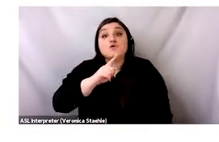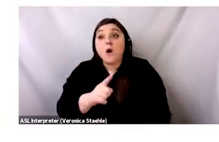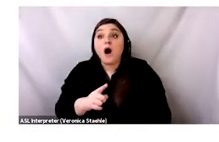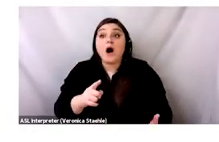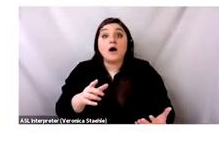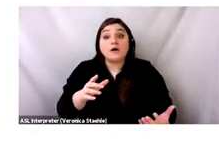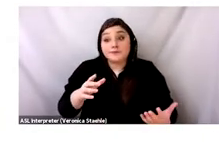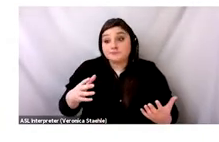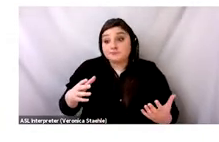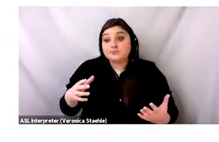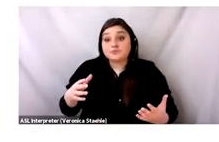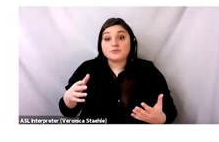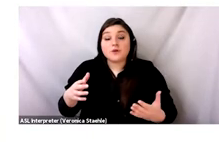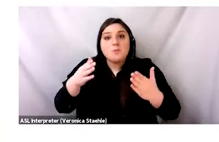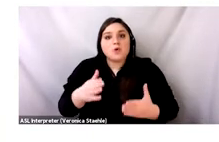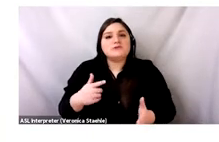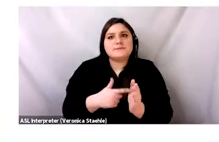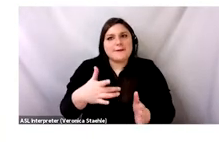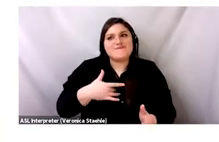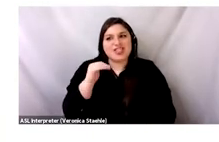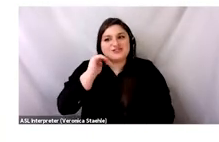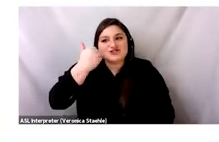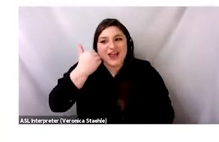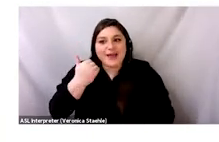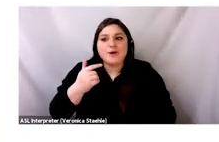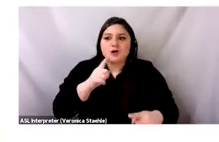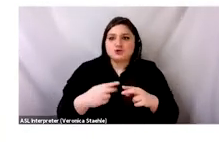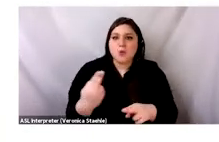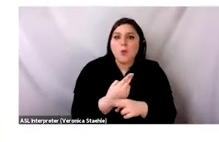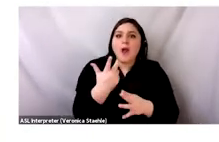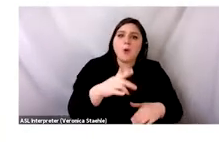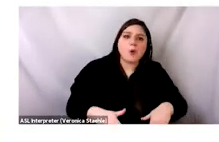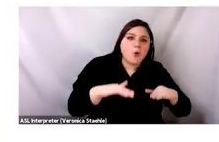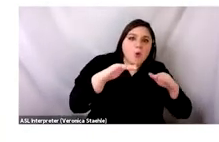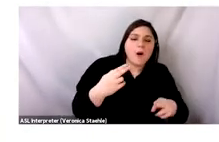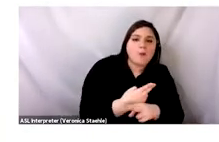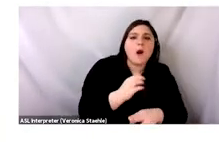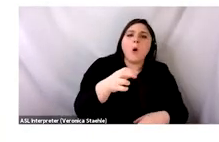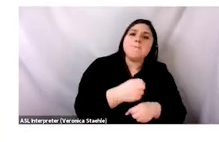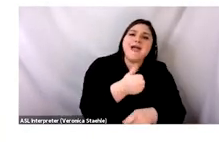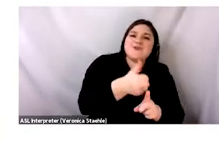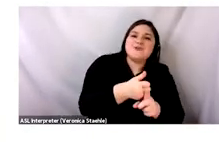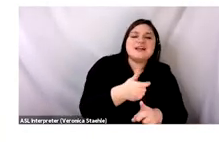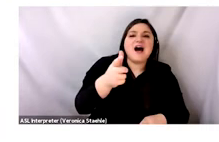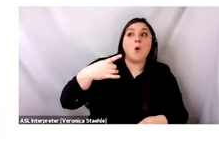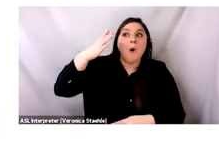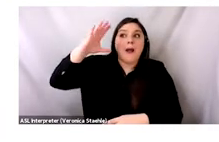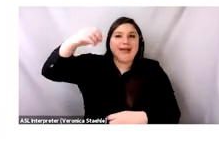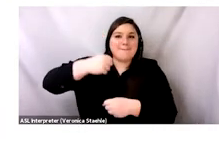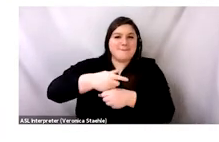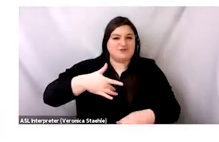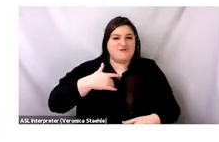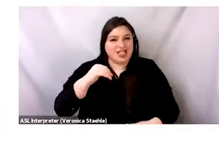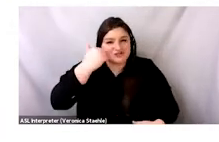feel comfortable wearing what you have made or wearing what you grew up wearing because the white man tells you it's not right.